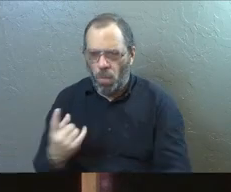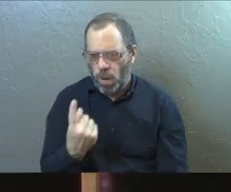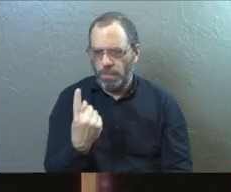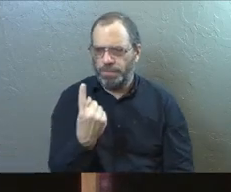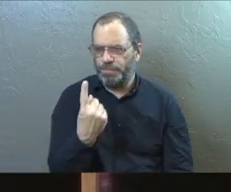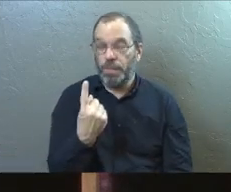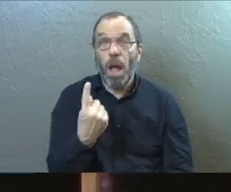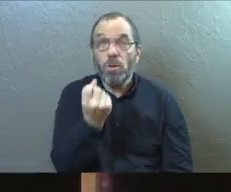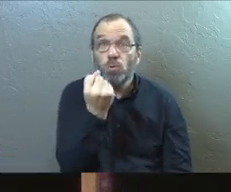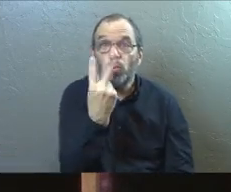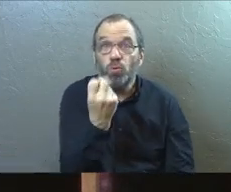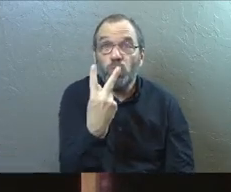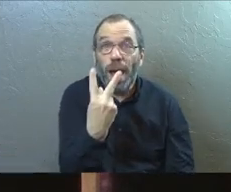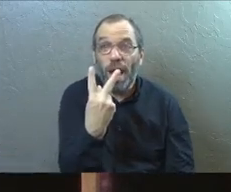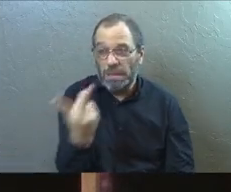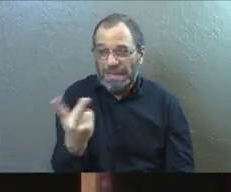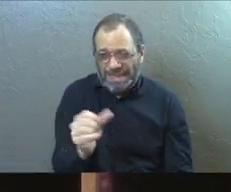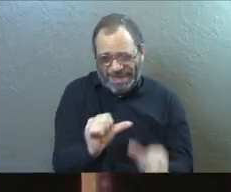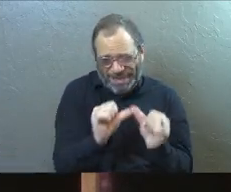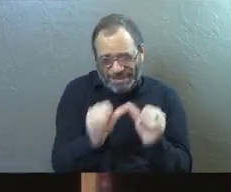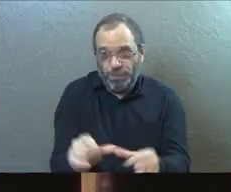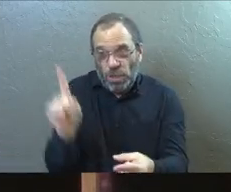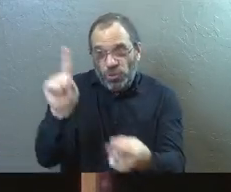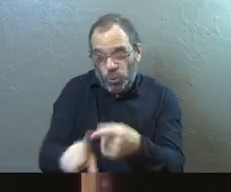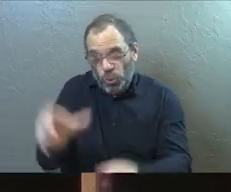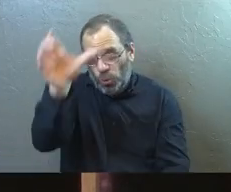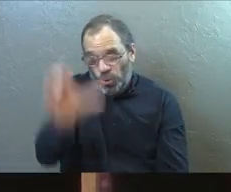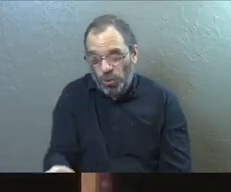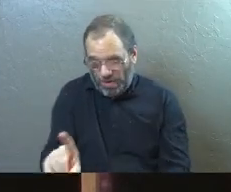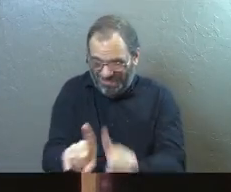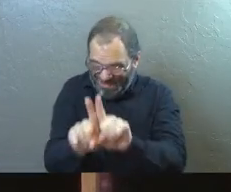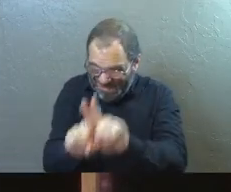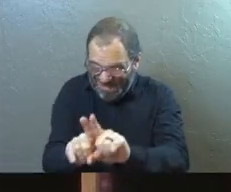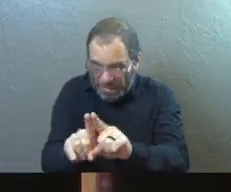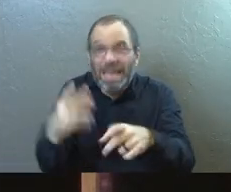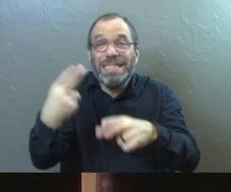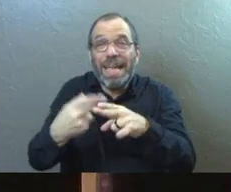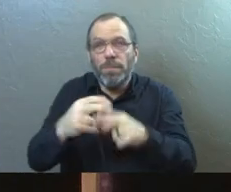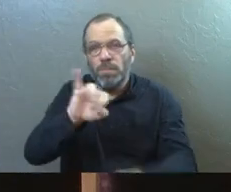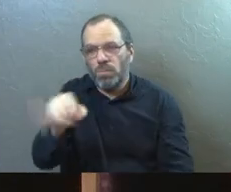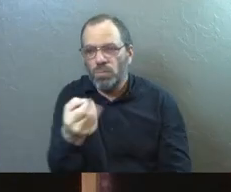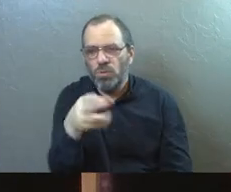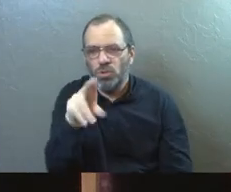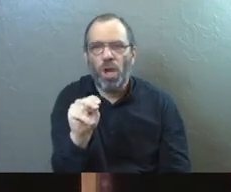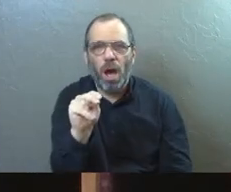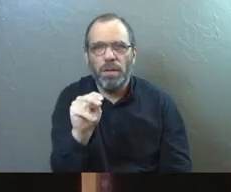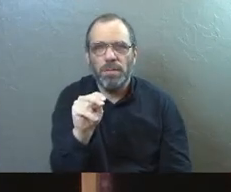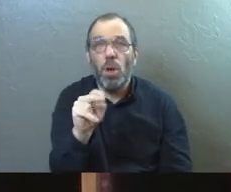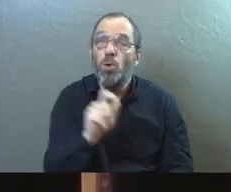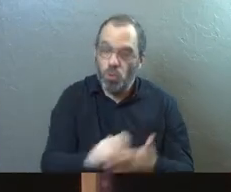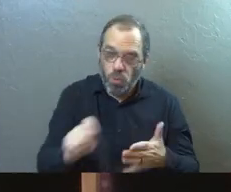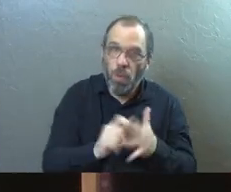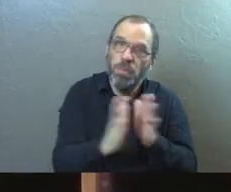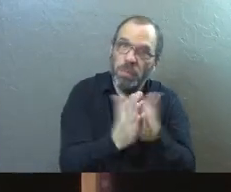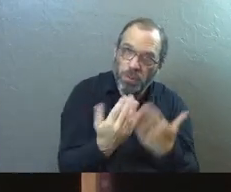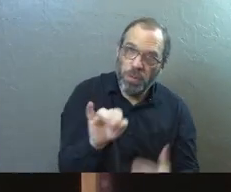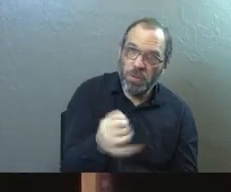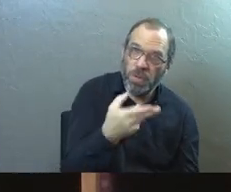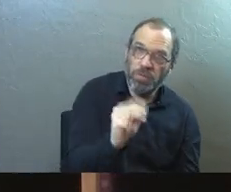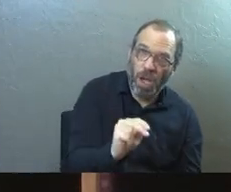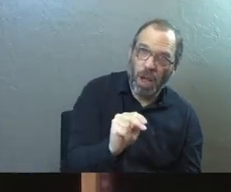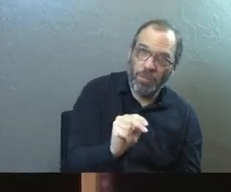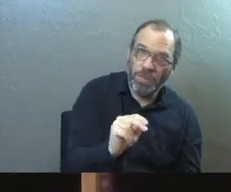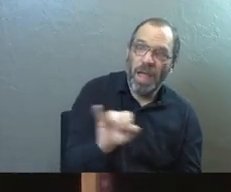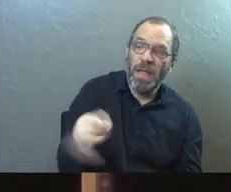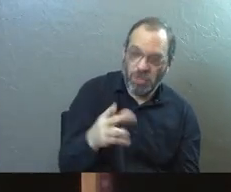disciple out of 12 that's going to make it all the way to the cross. Stay by his side. His name is John, who wrote this gospel. And